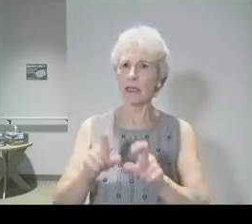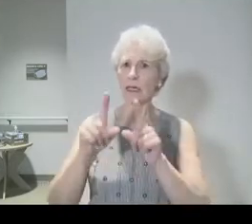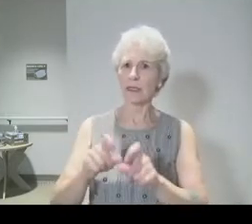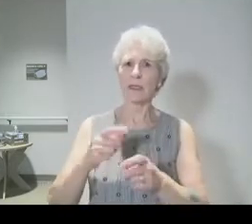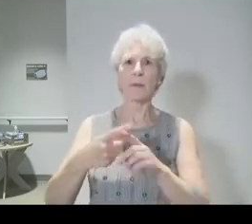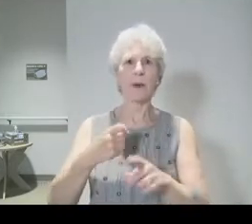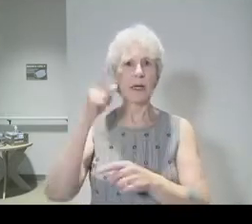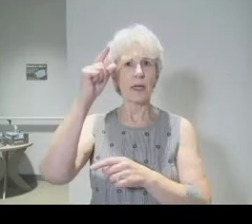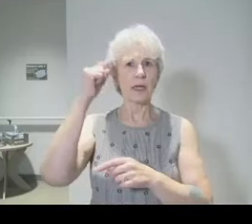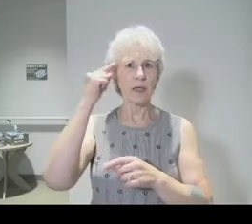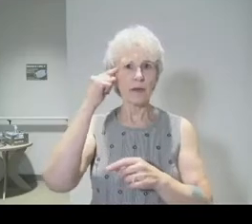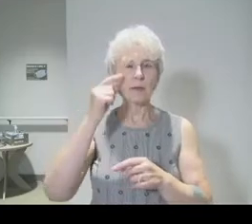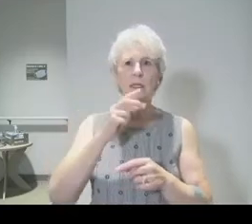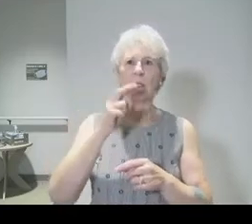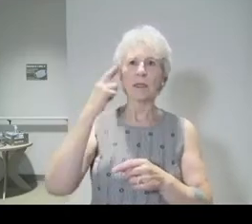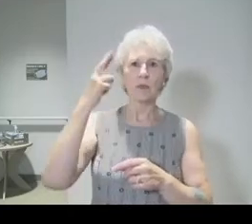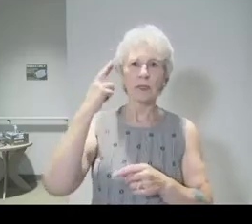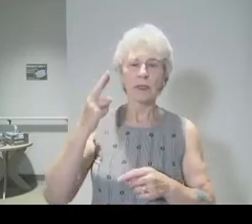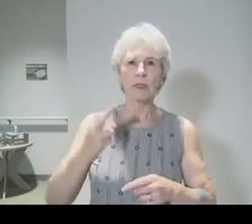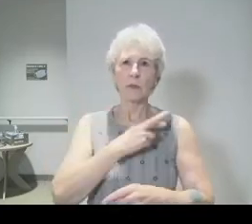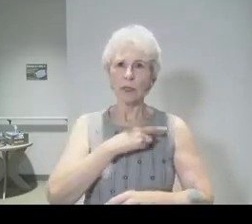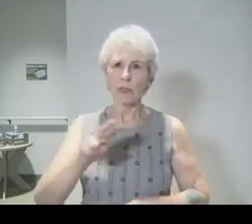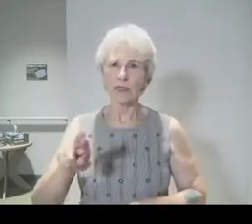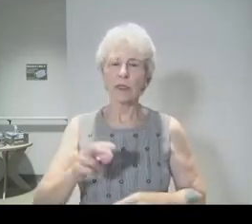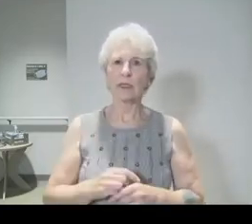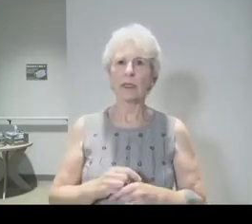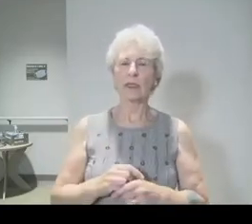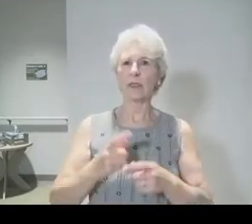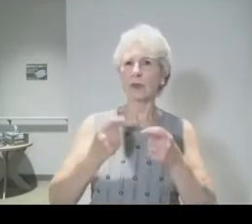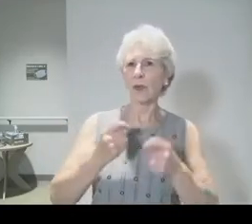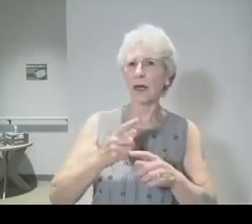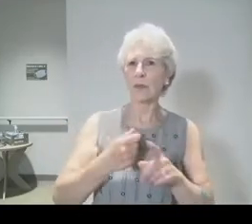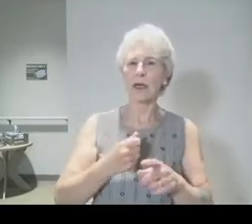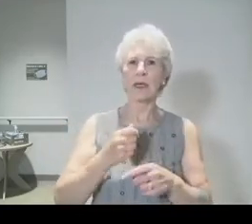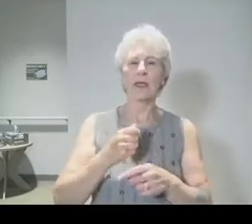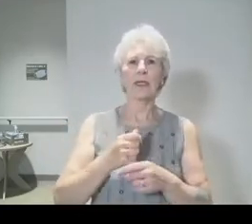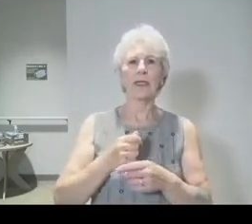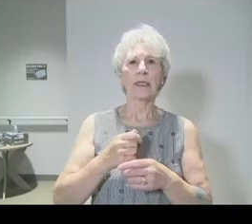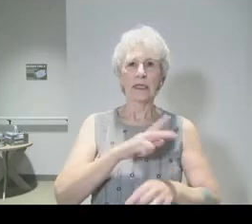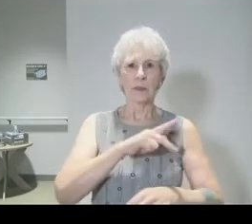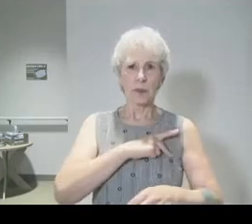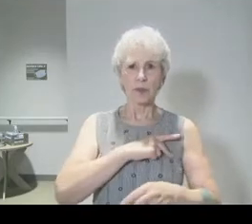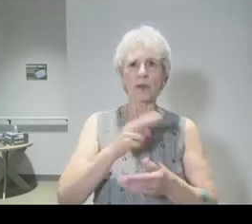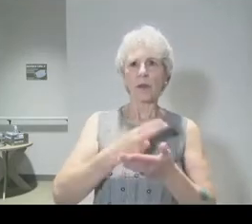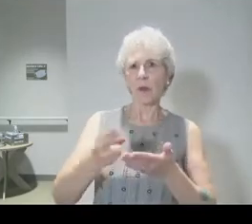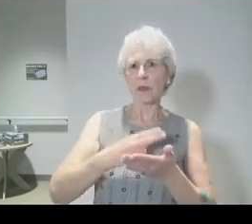government, tested by the religion, tried by his personal holiness before his disciples.